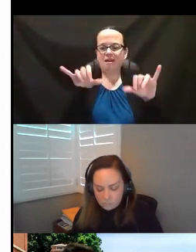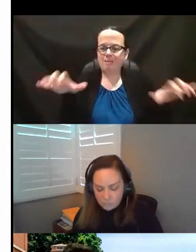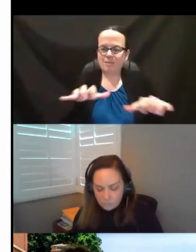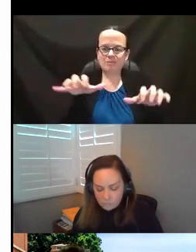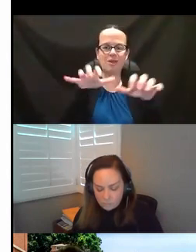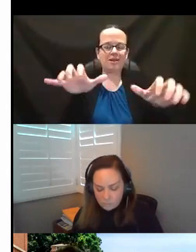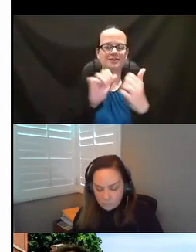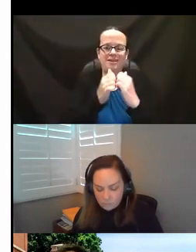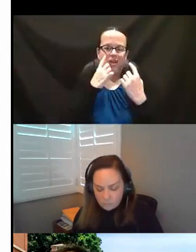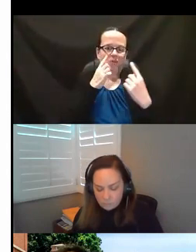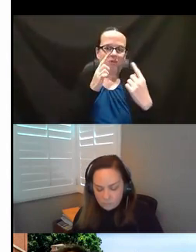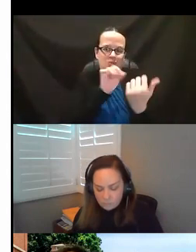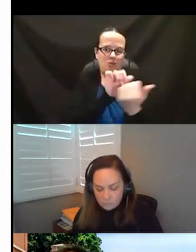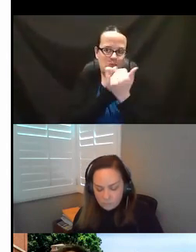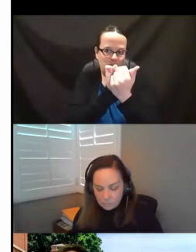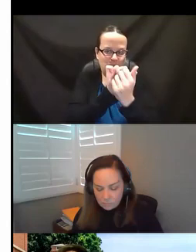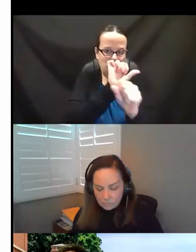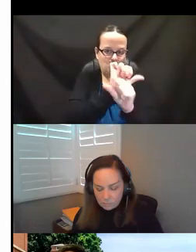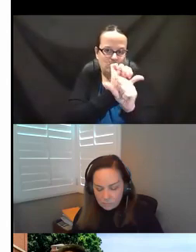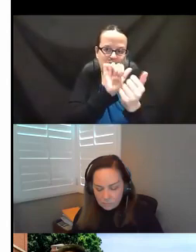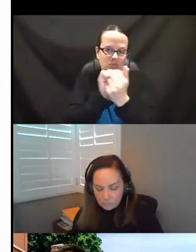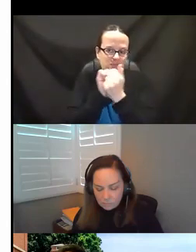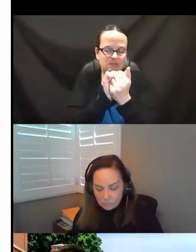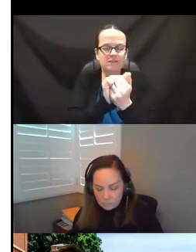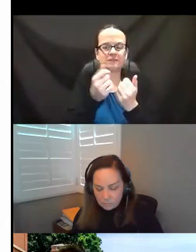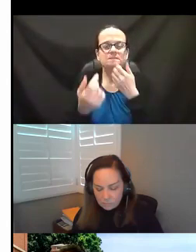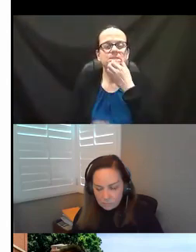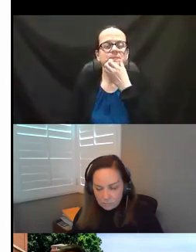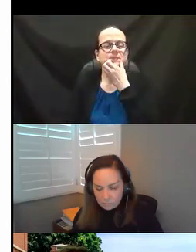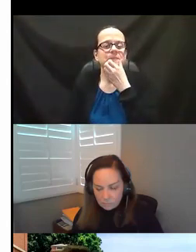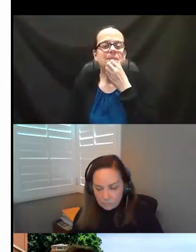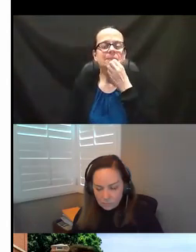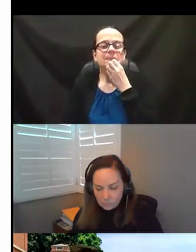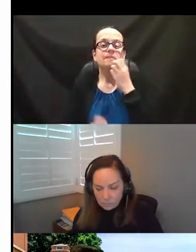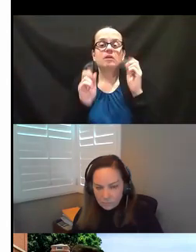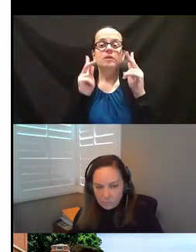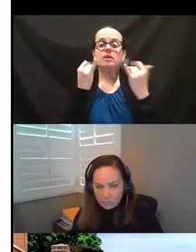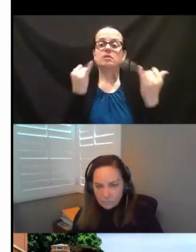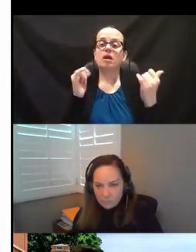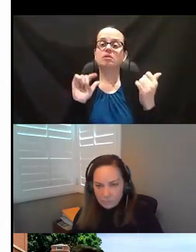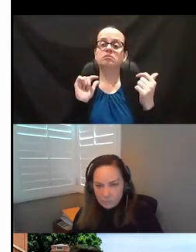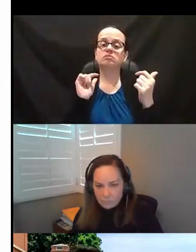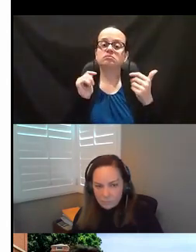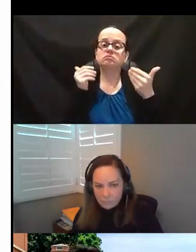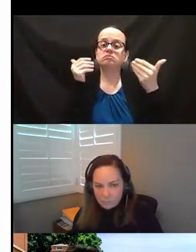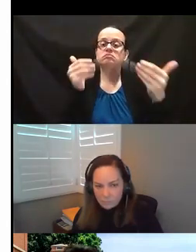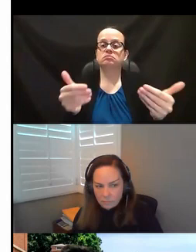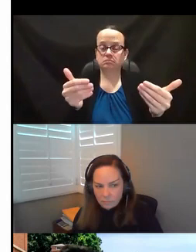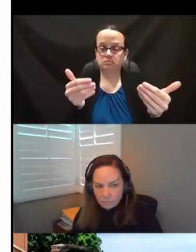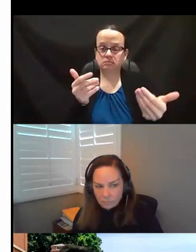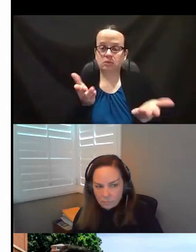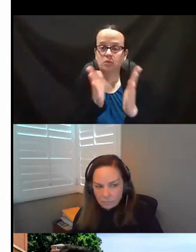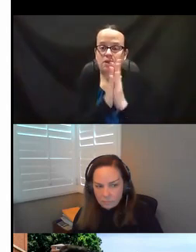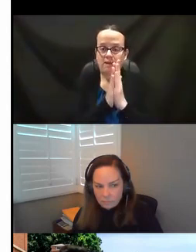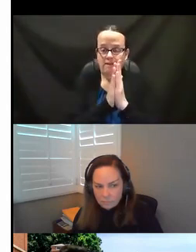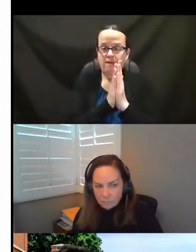how we're working with each other. With that, I'm going to go ahead and move on. And we'll ask our